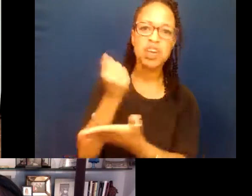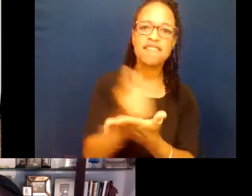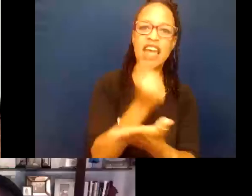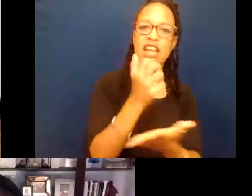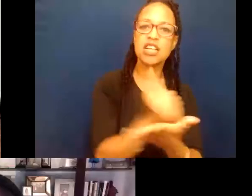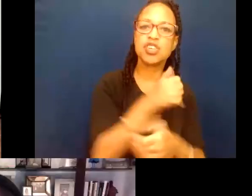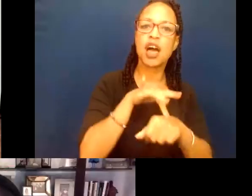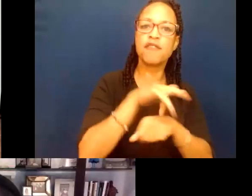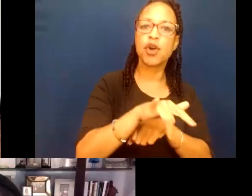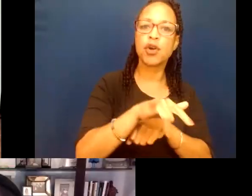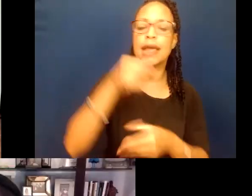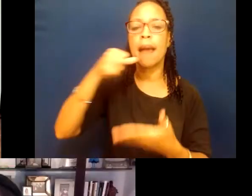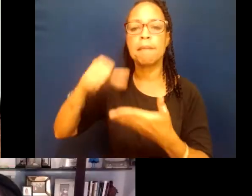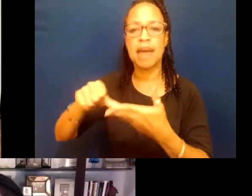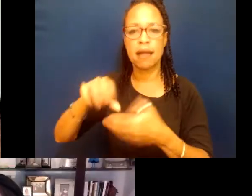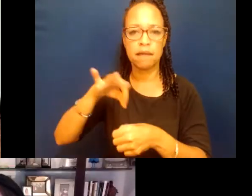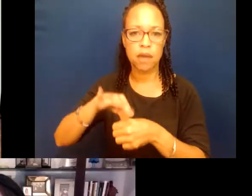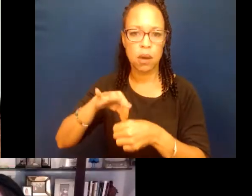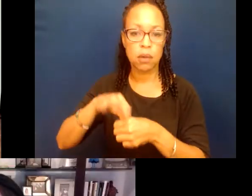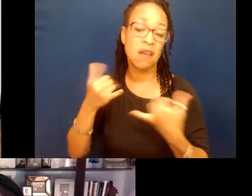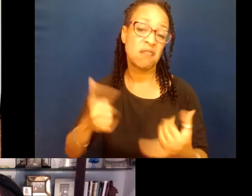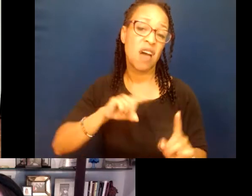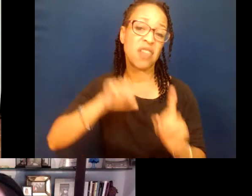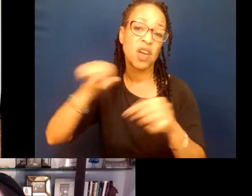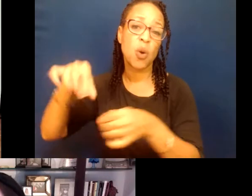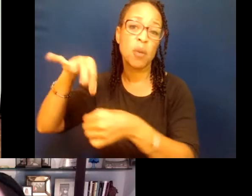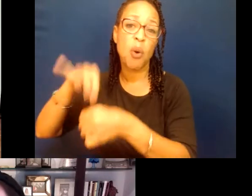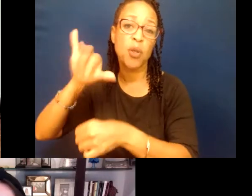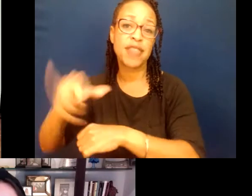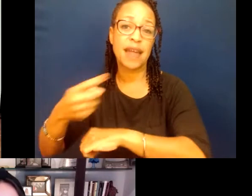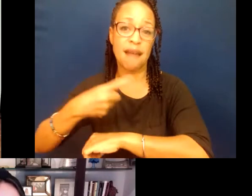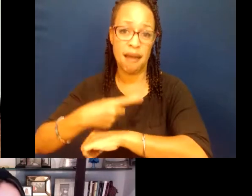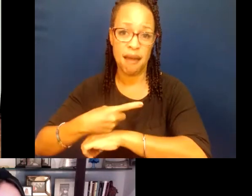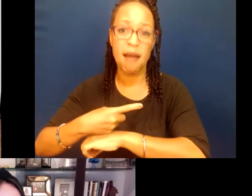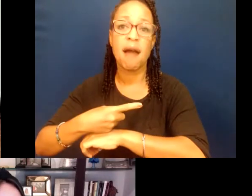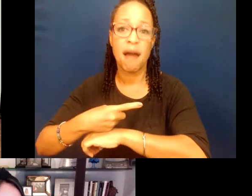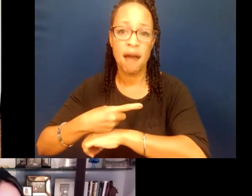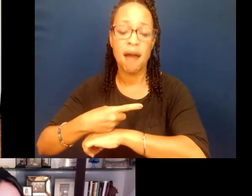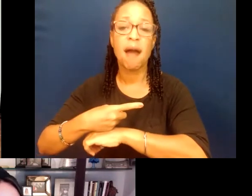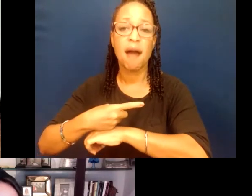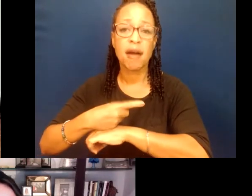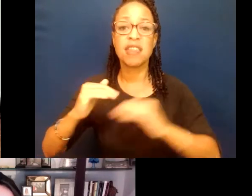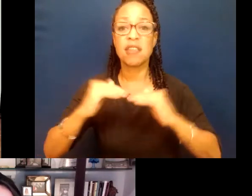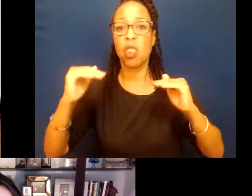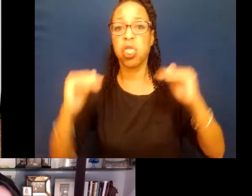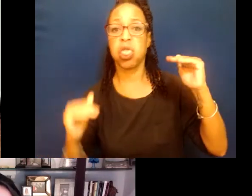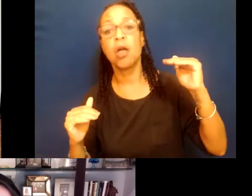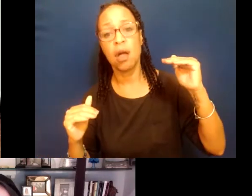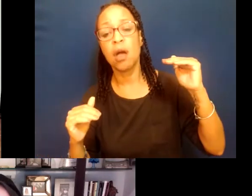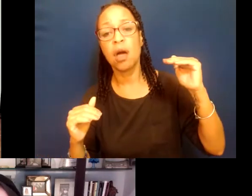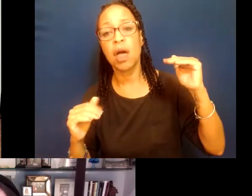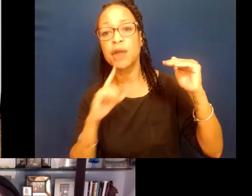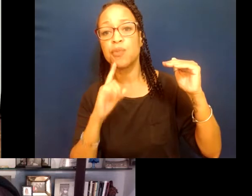vote and mail-in voting. They now go to the polls Election Day because of this incongruent and ultimately